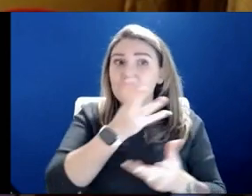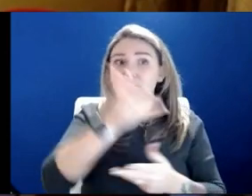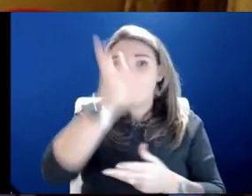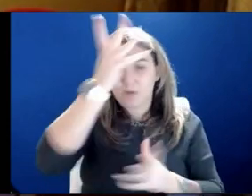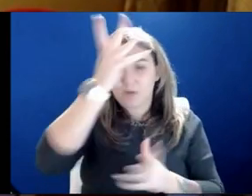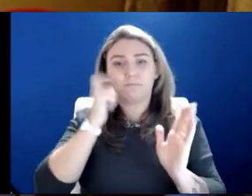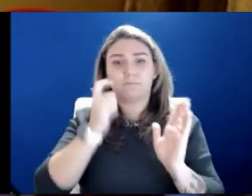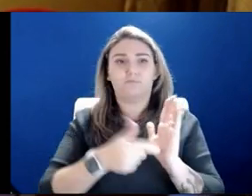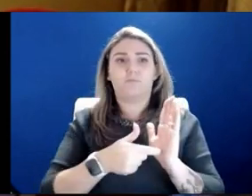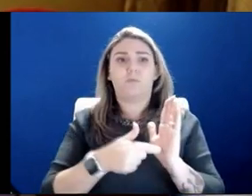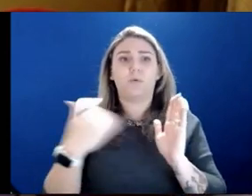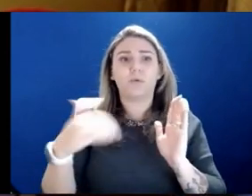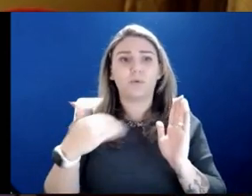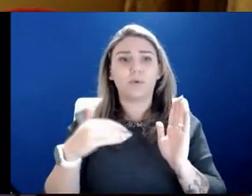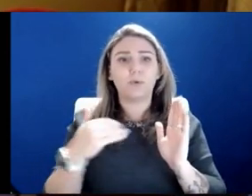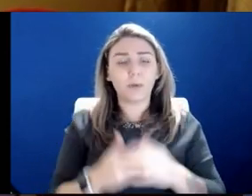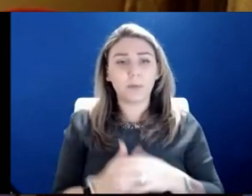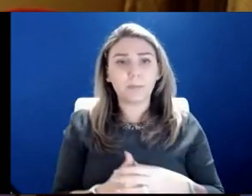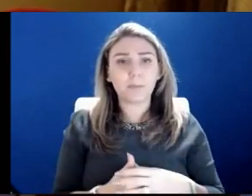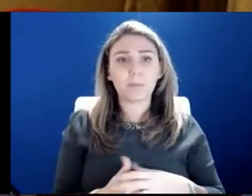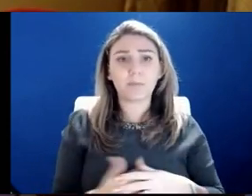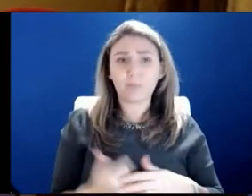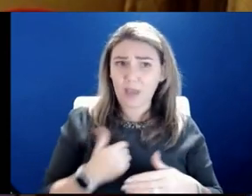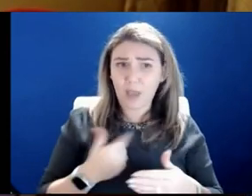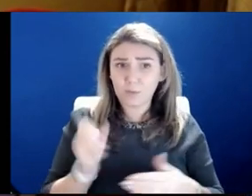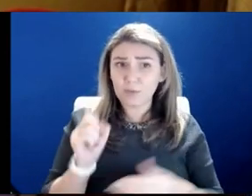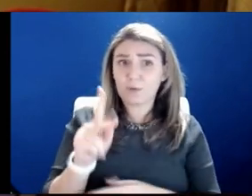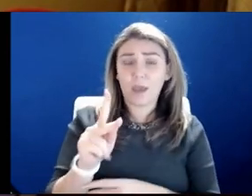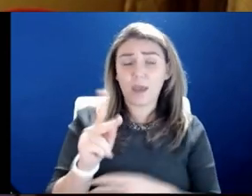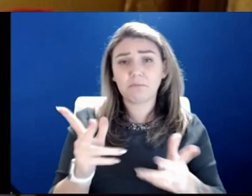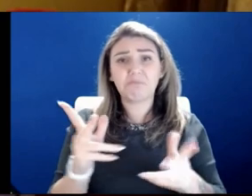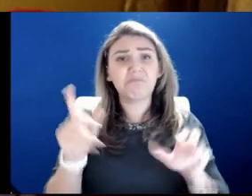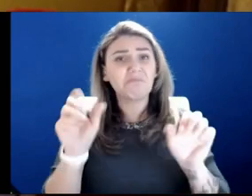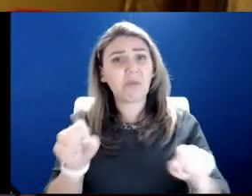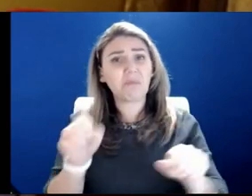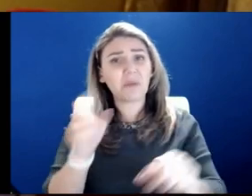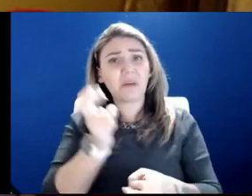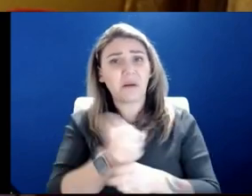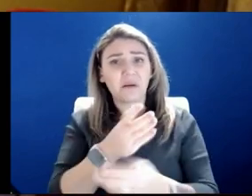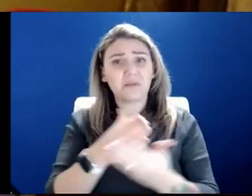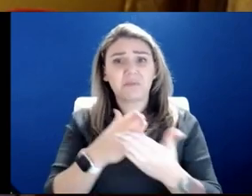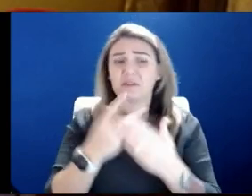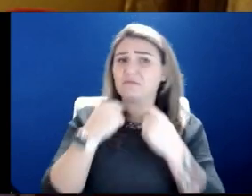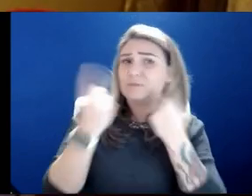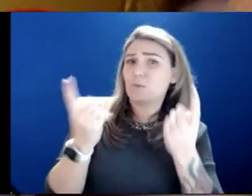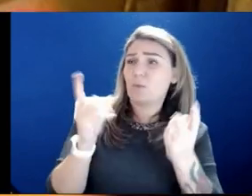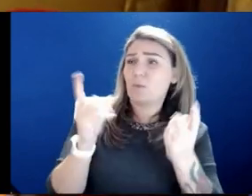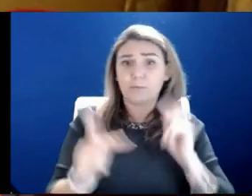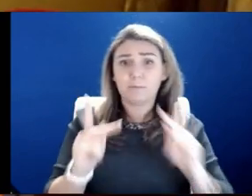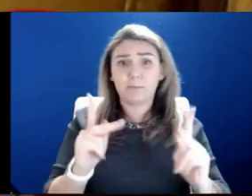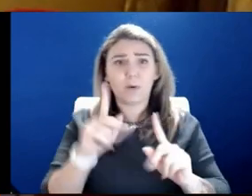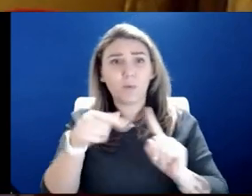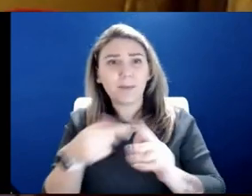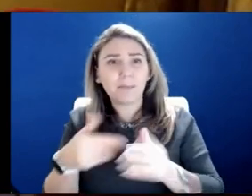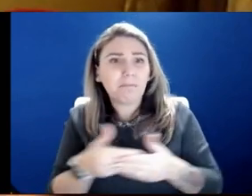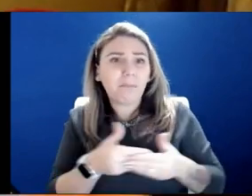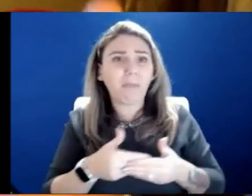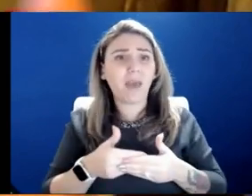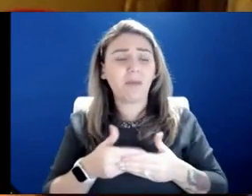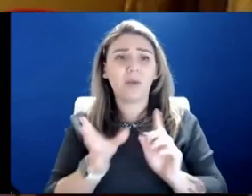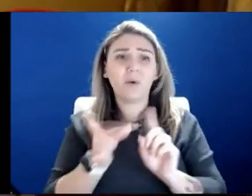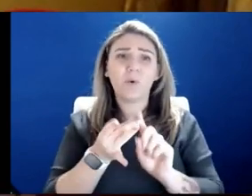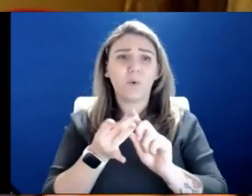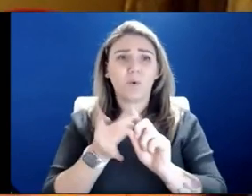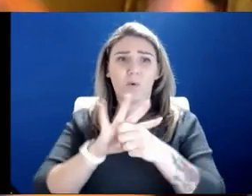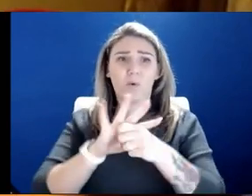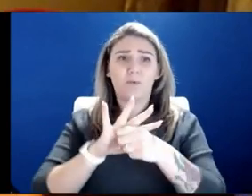just, you know, I was okay. Probably the hardest part, and I've said this to others, was when the baby came down sick. And